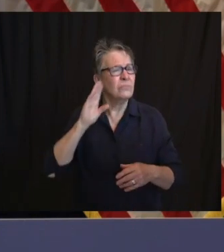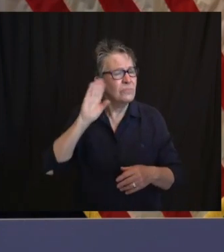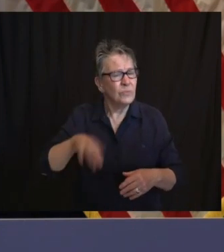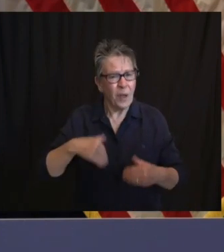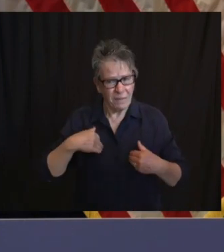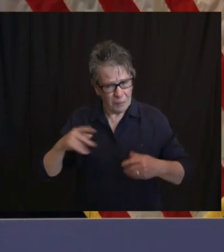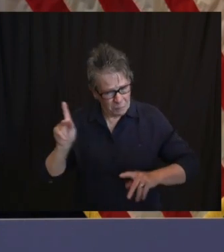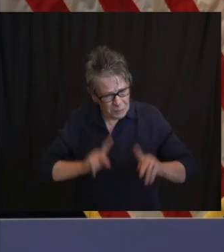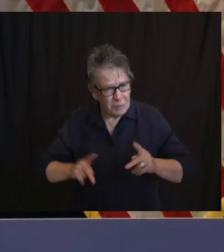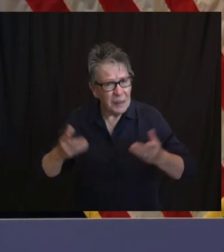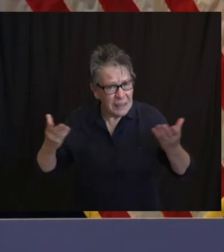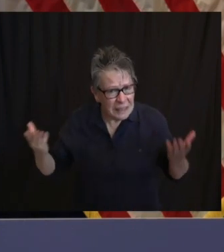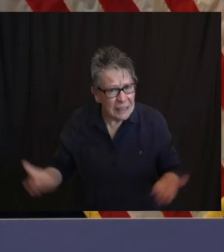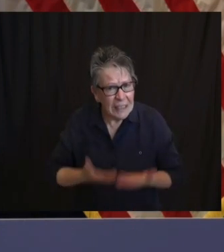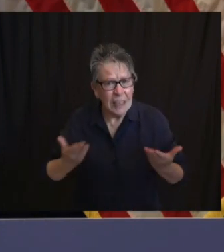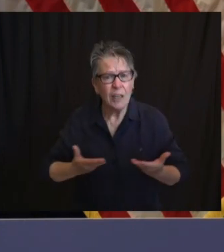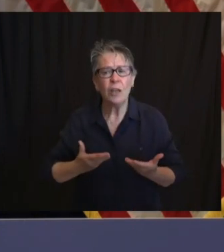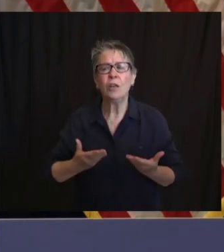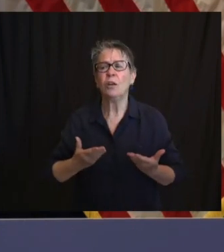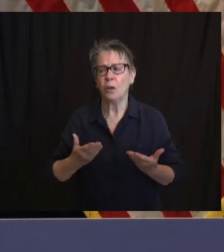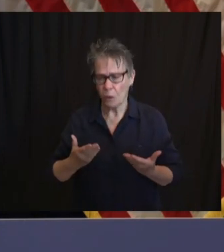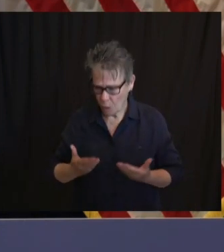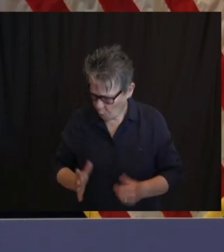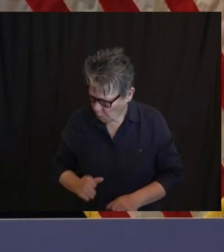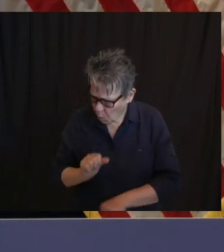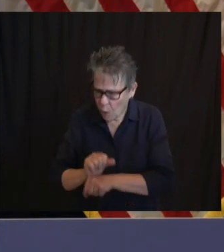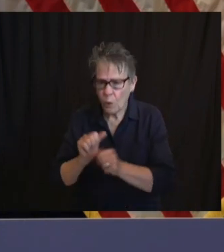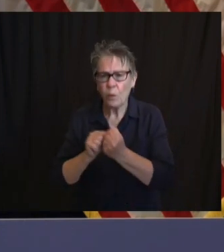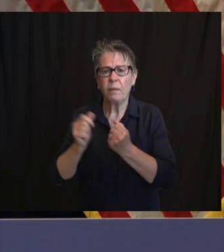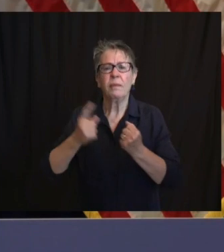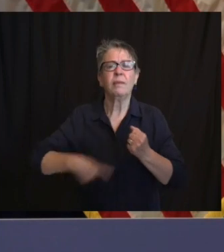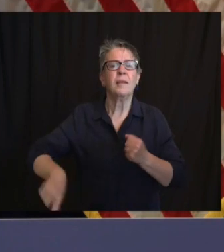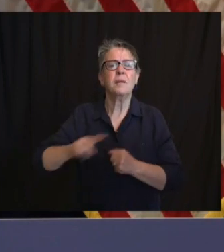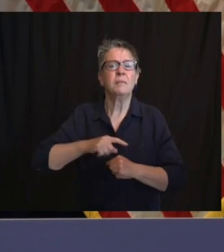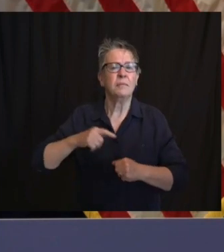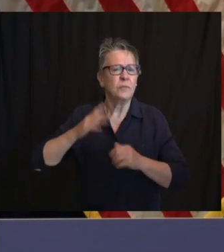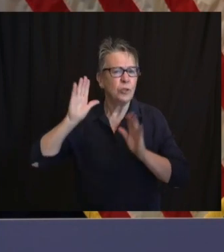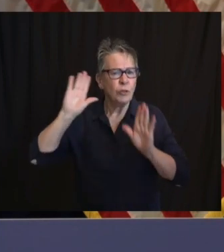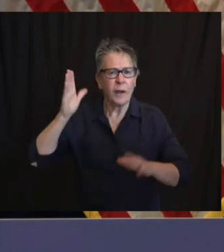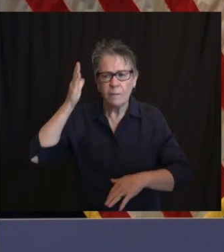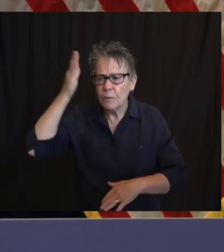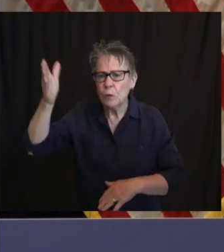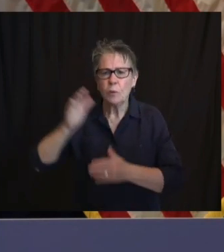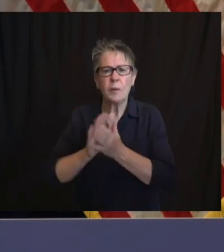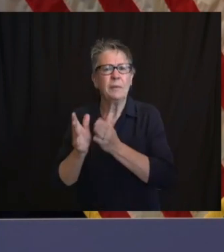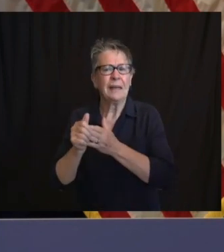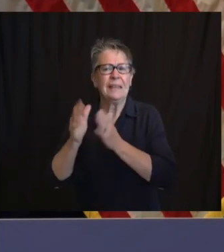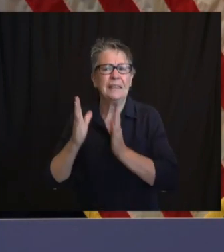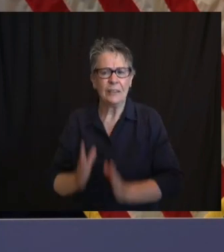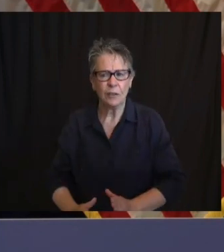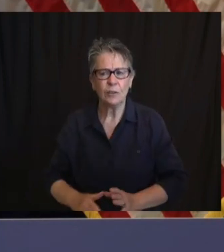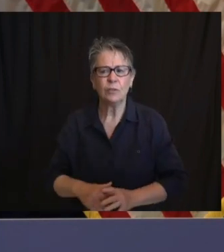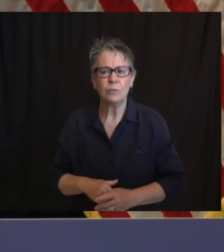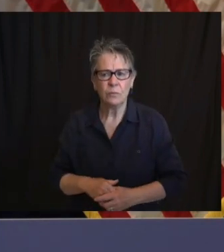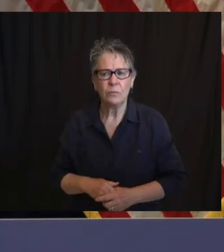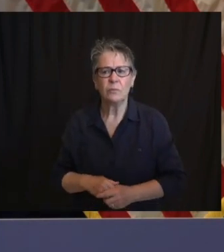and our now Reverend Derek Green, example, recalled to us this morning, speaking,